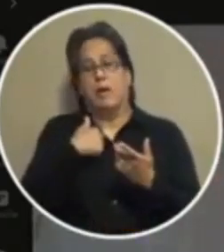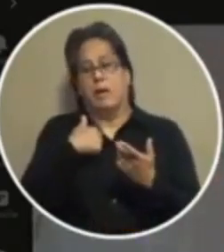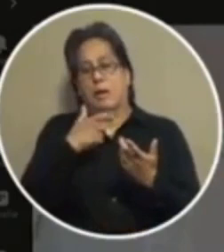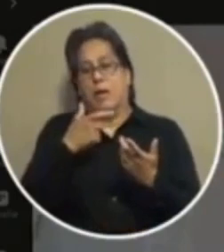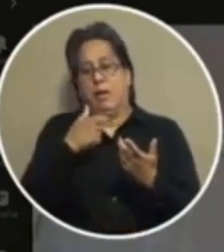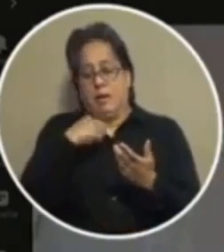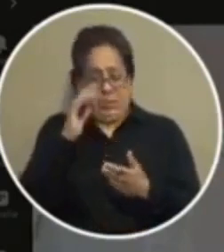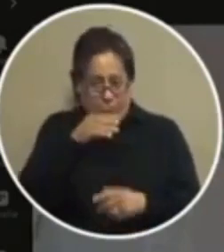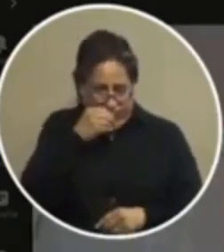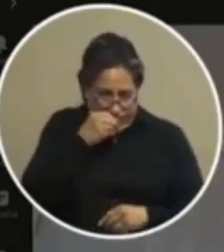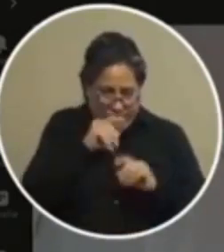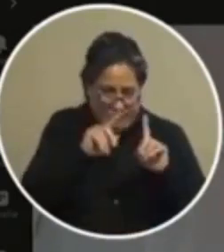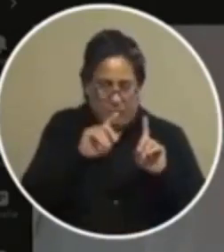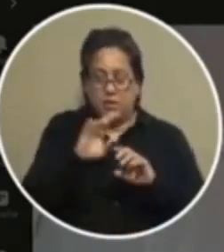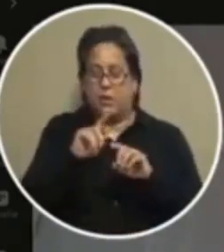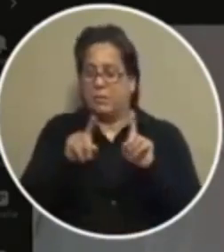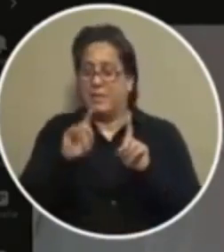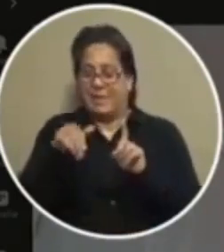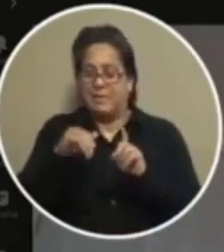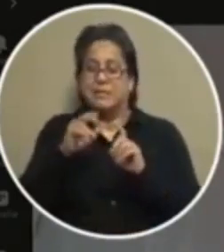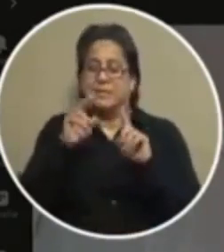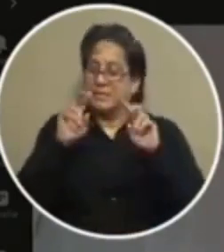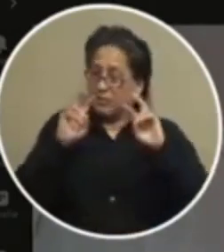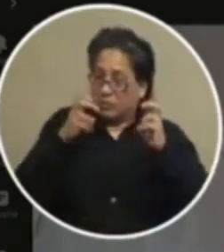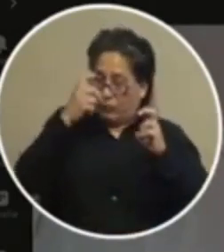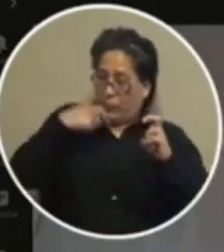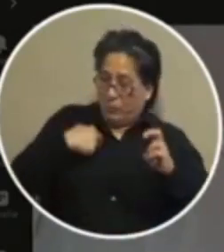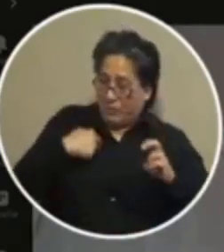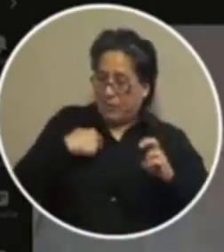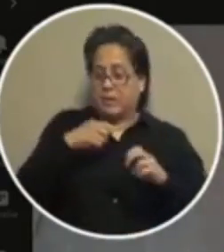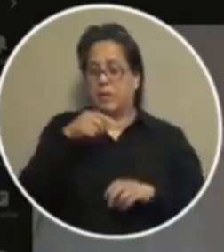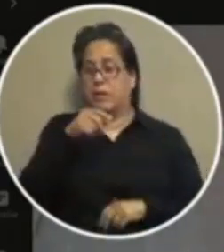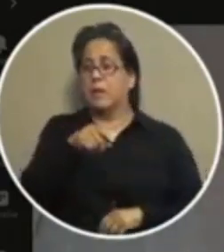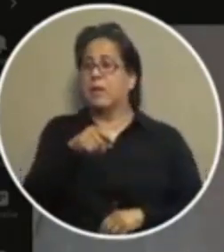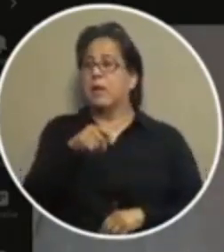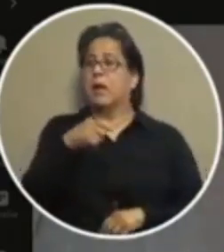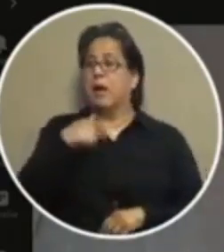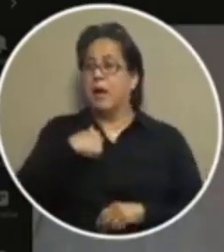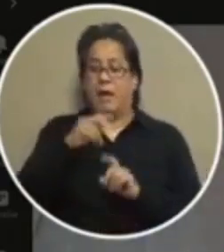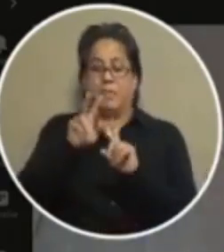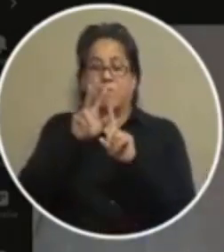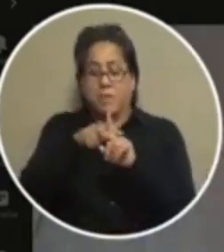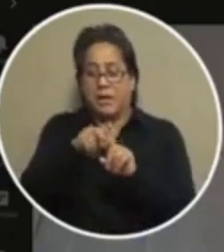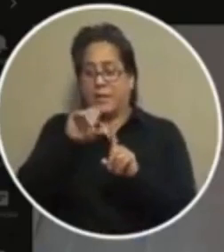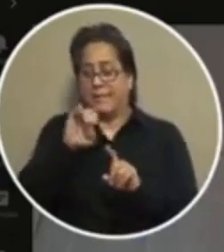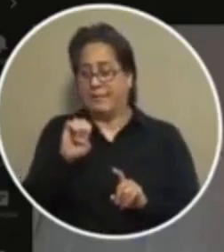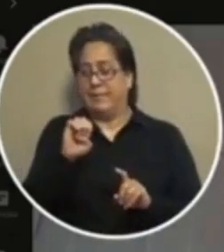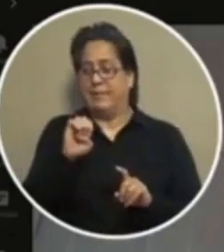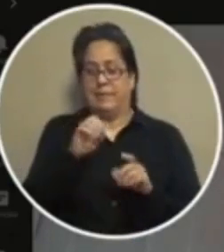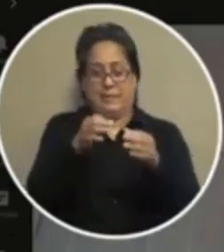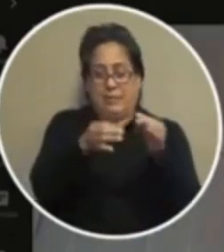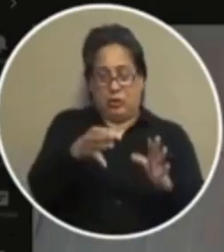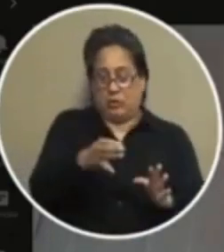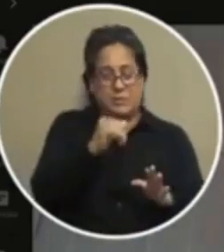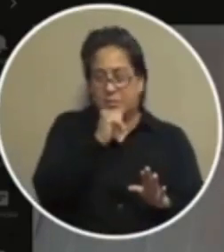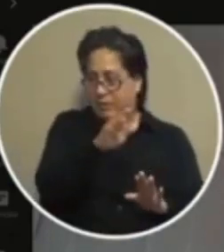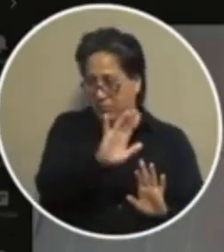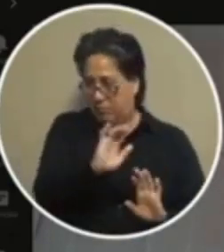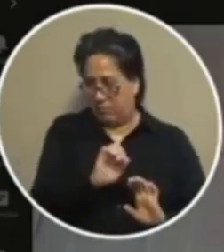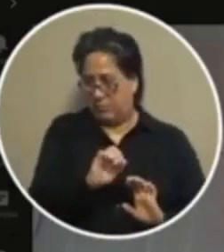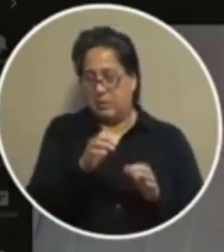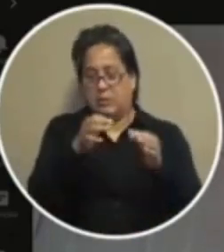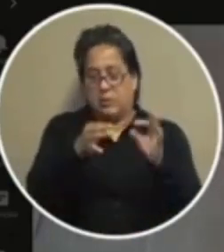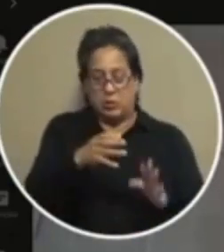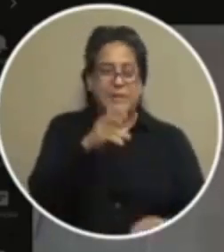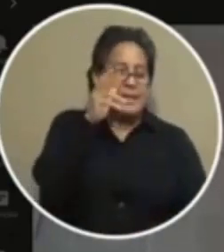but that is the issue for me and i'm sure judge molas has a response but i filed the cases the judge does not the judge